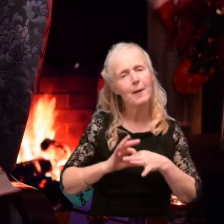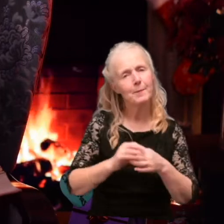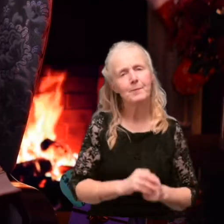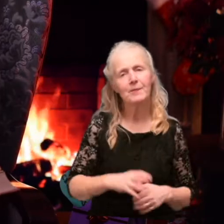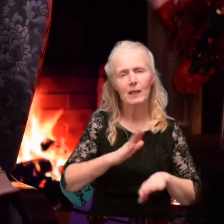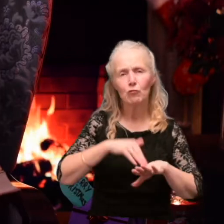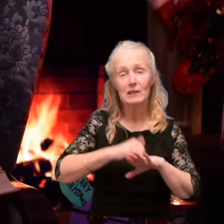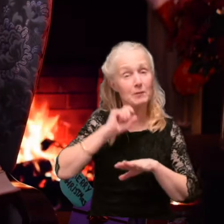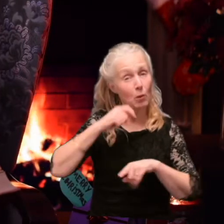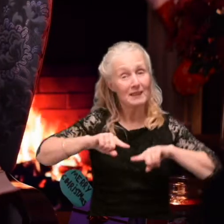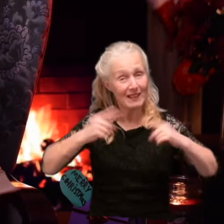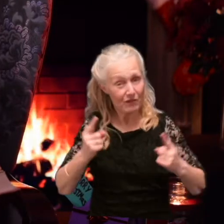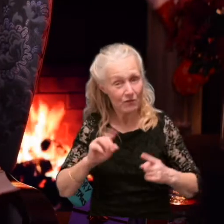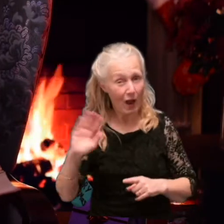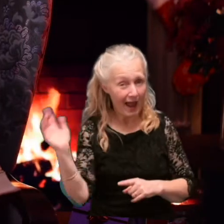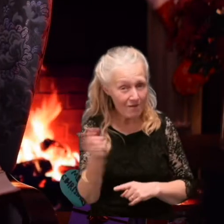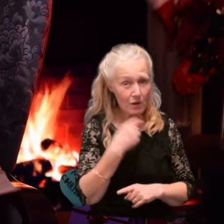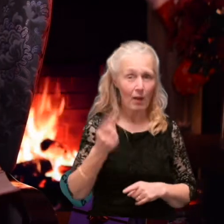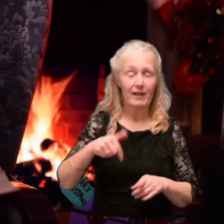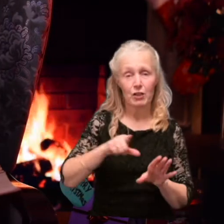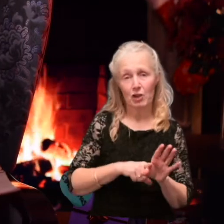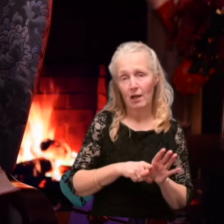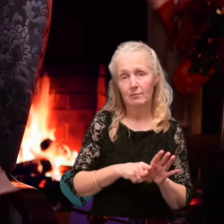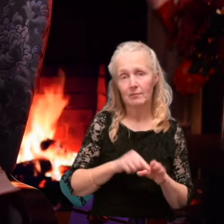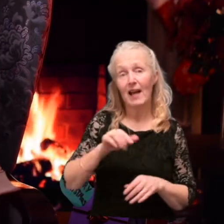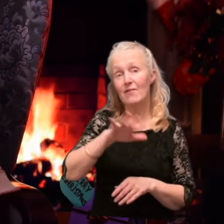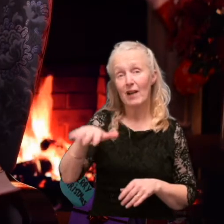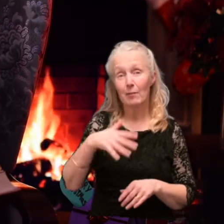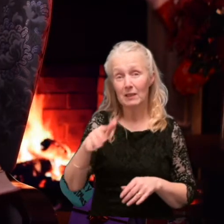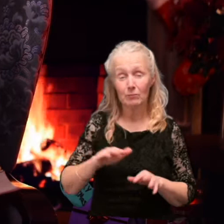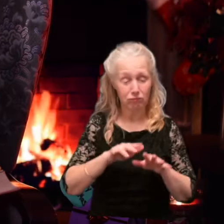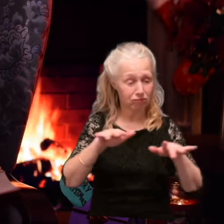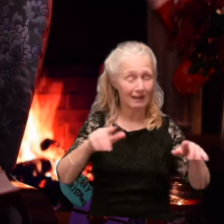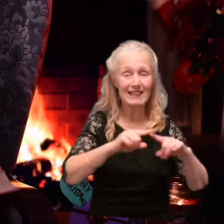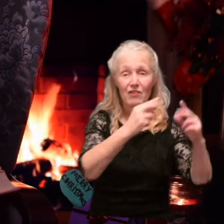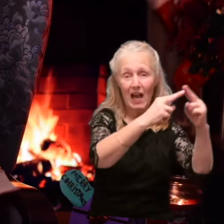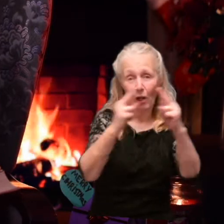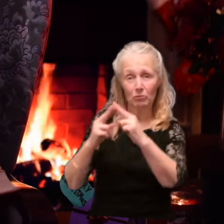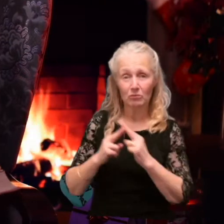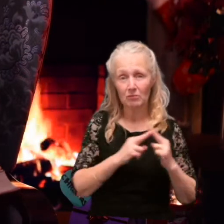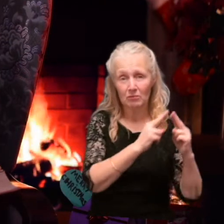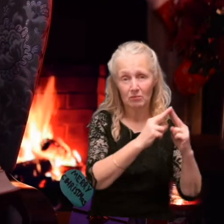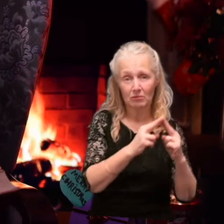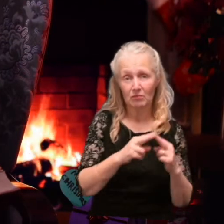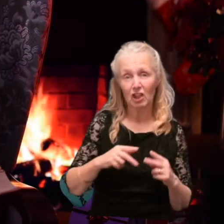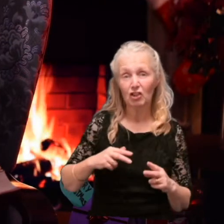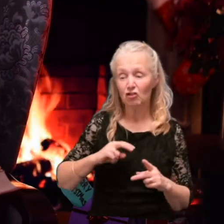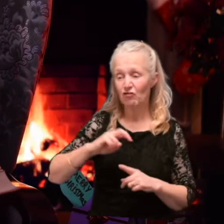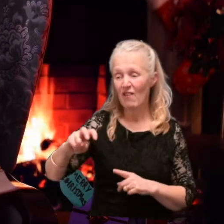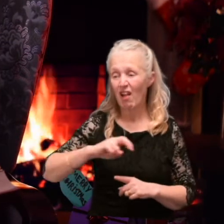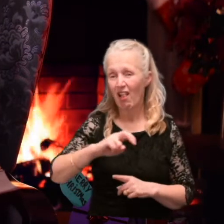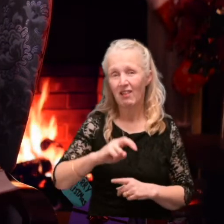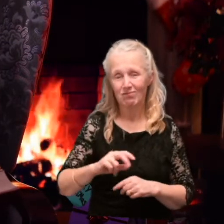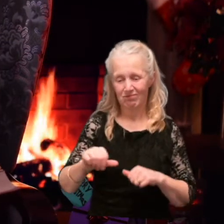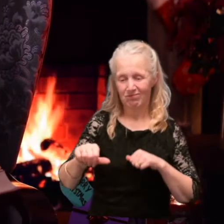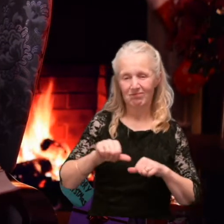Christmas will be different for everyone this year. Families are spread across several households, travel is restricted and even